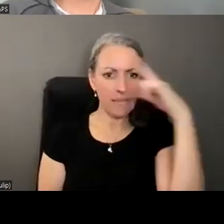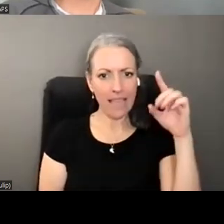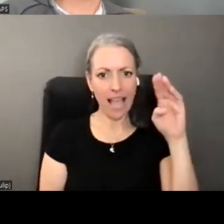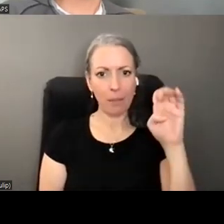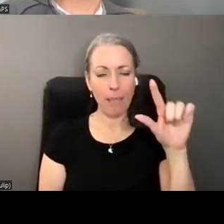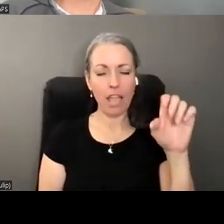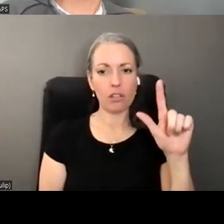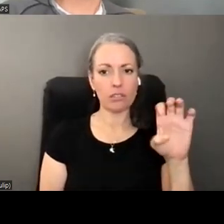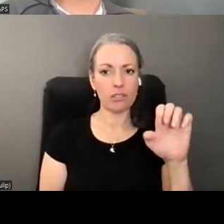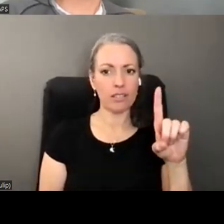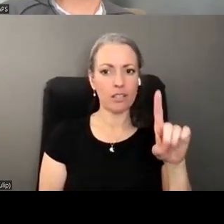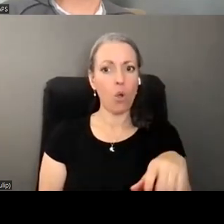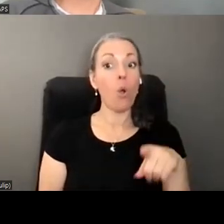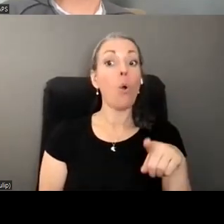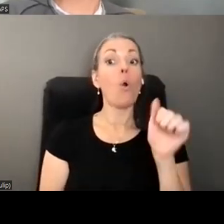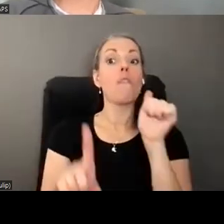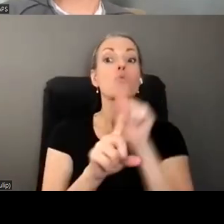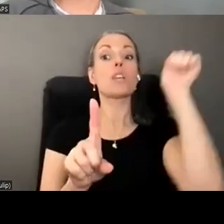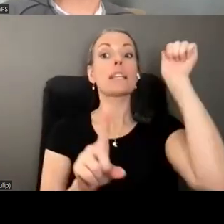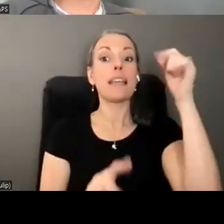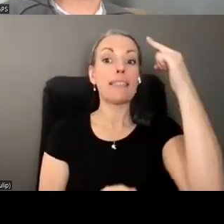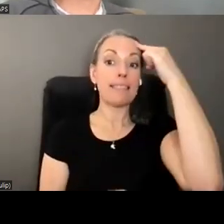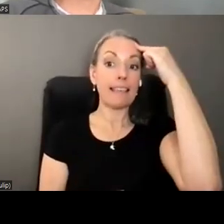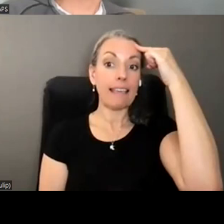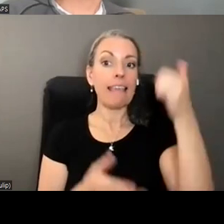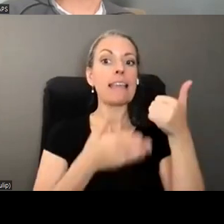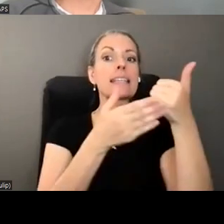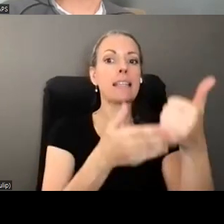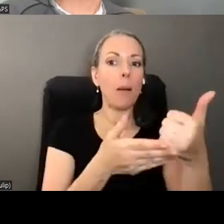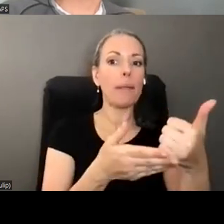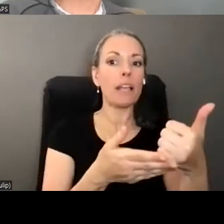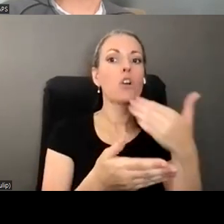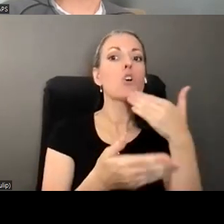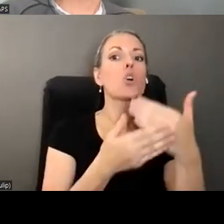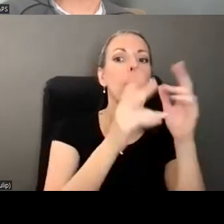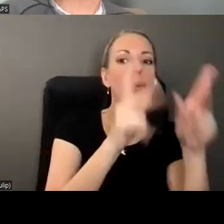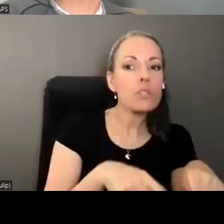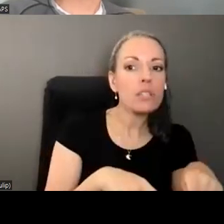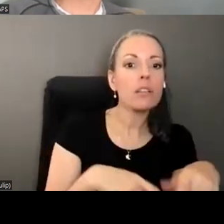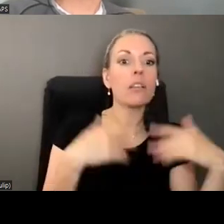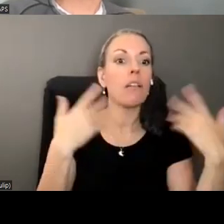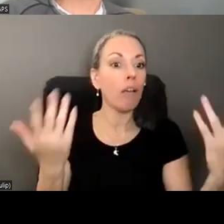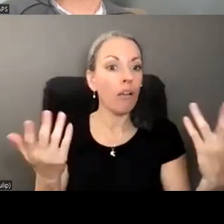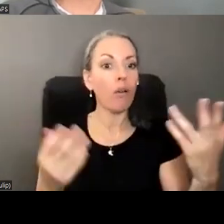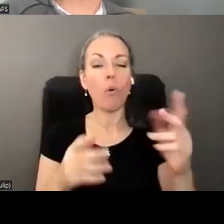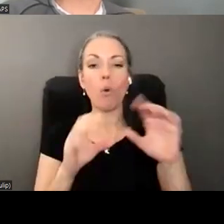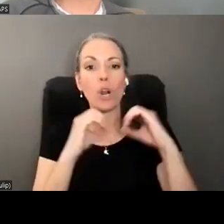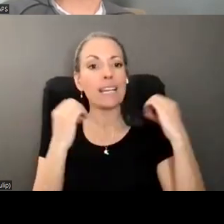or has he been tricked into thinking they helping a good car when in reality he might be helping a terrorist organization